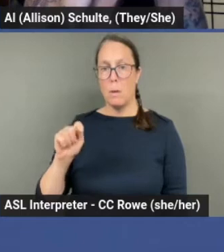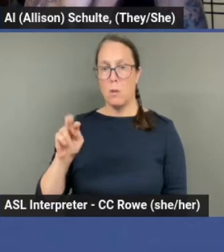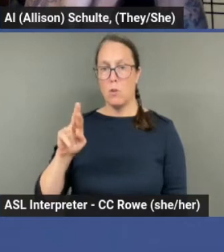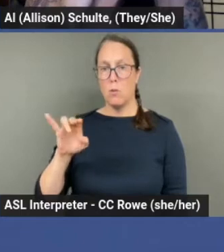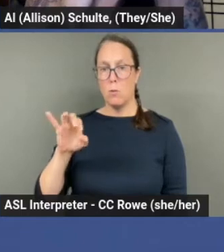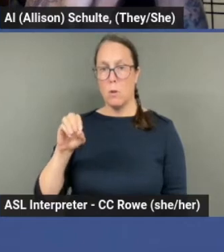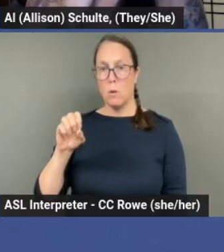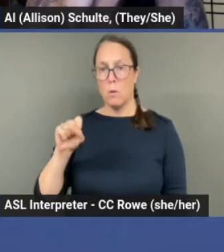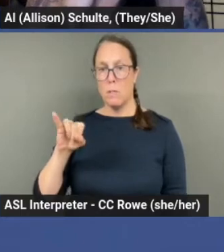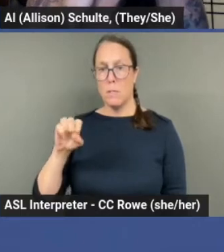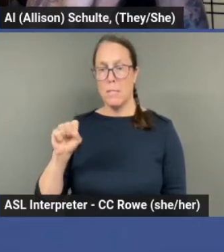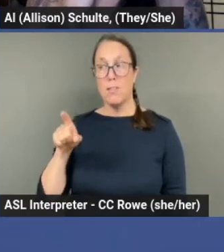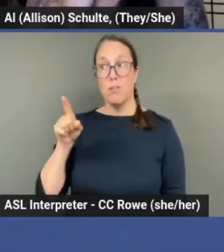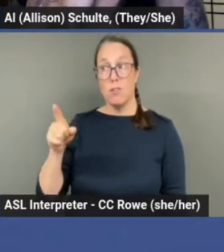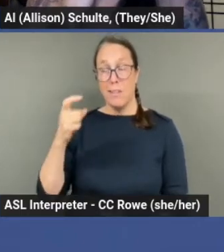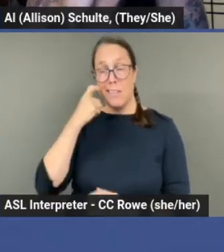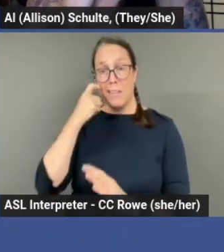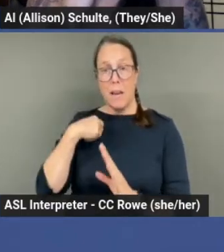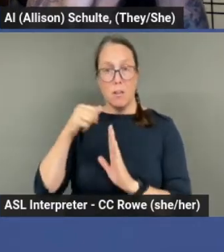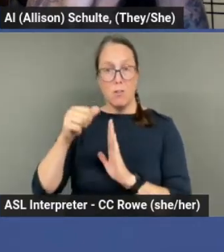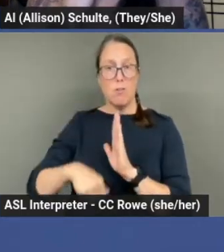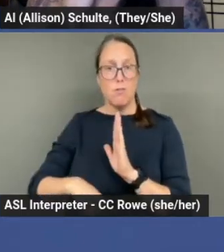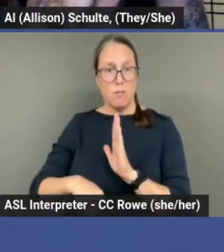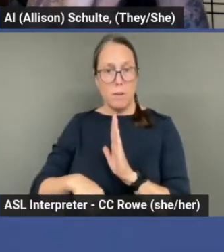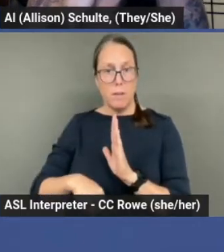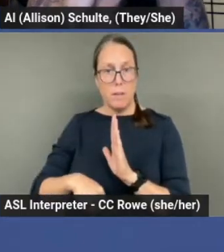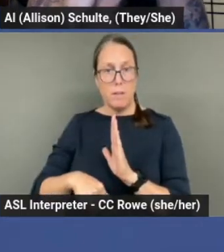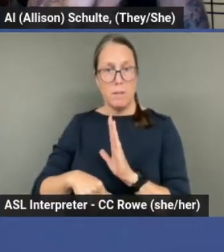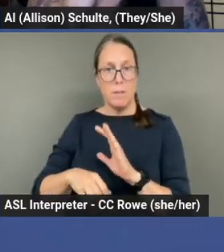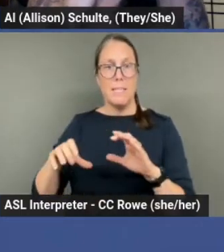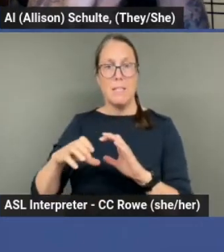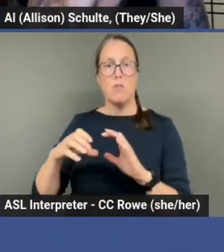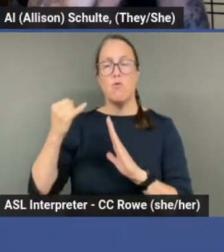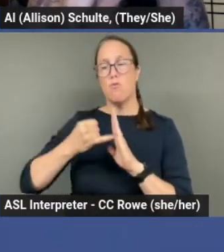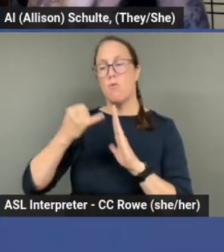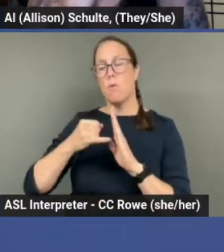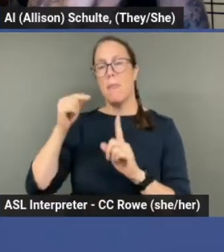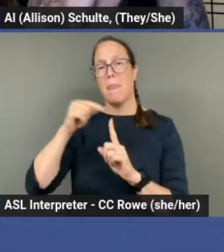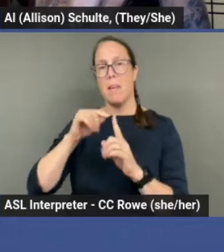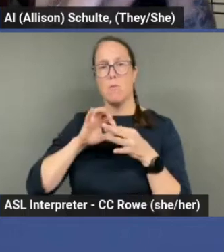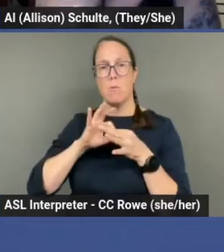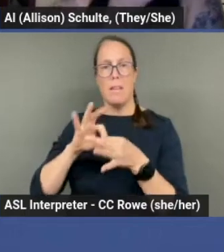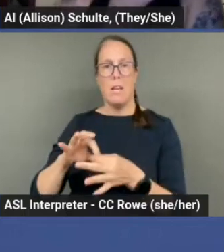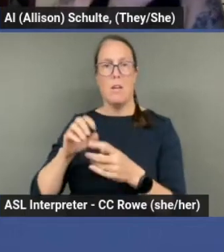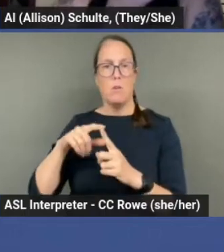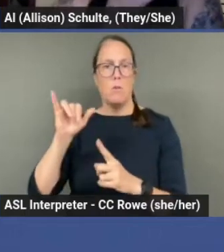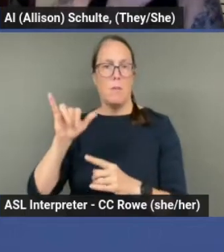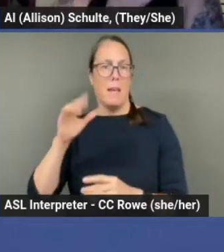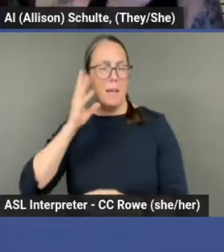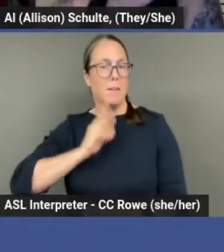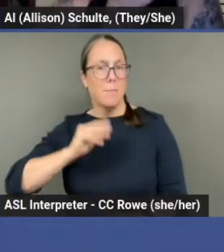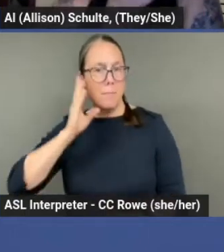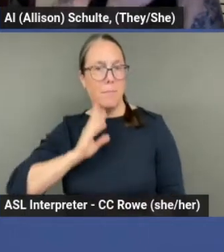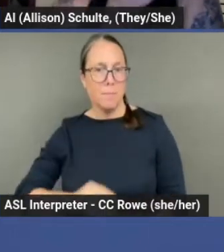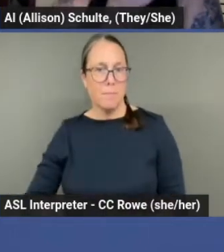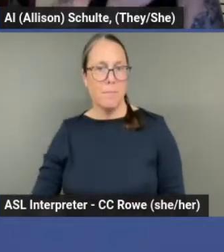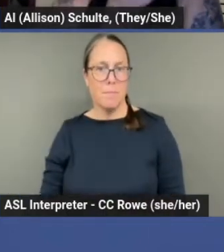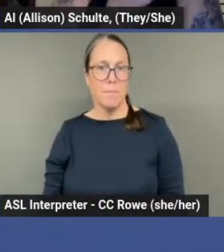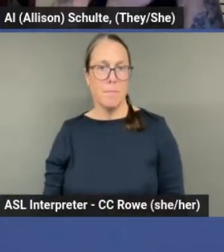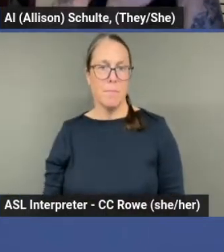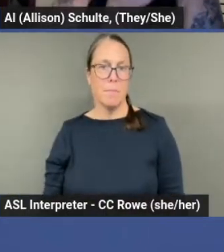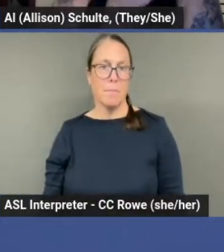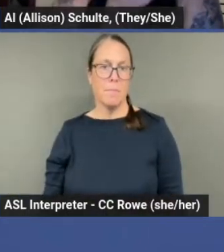recently. So she did this, uh, this work of art about that experience. And, um,